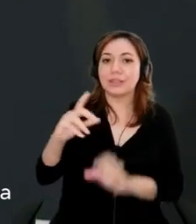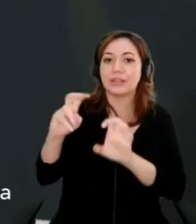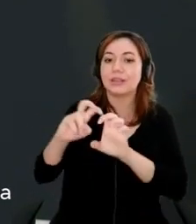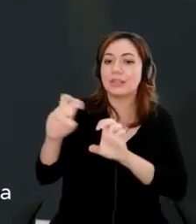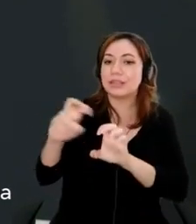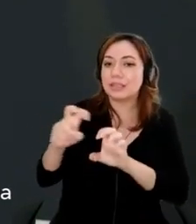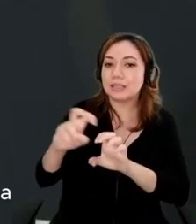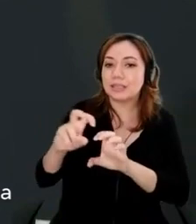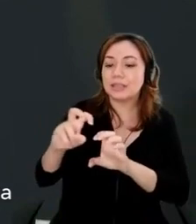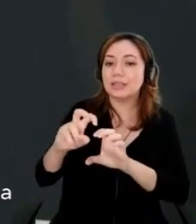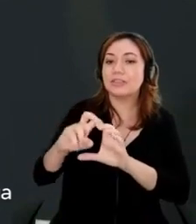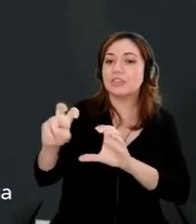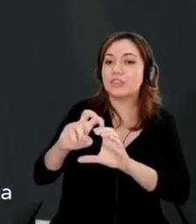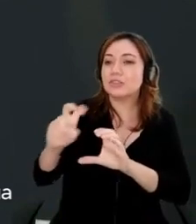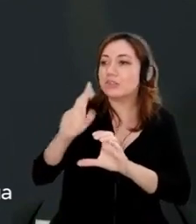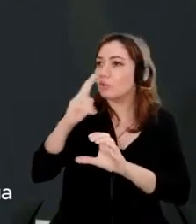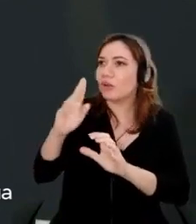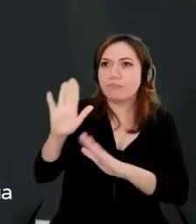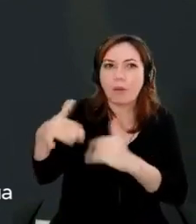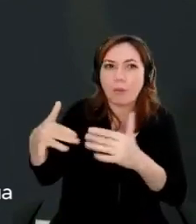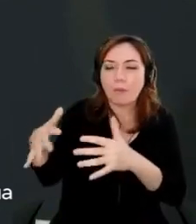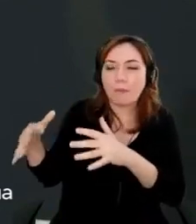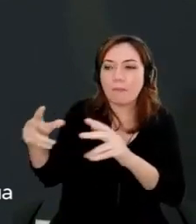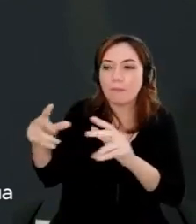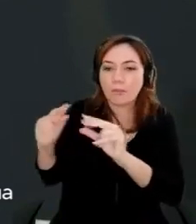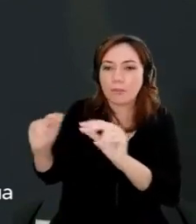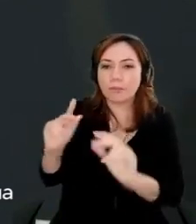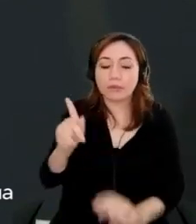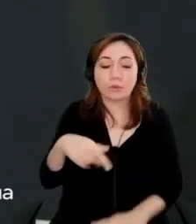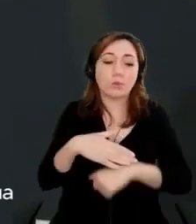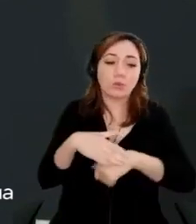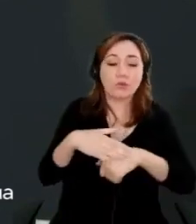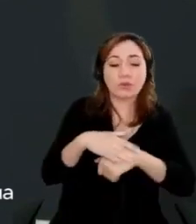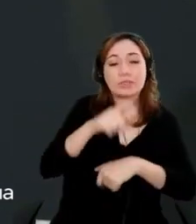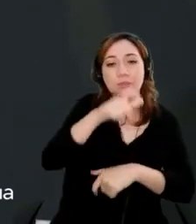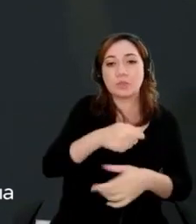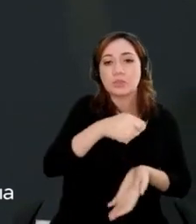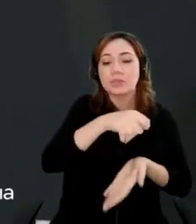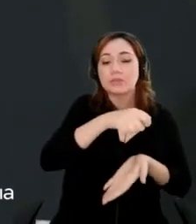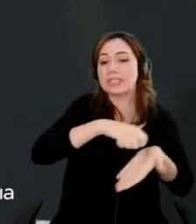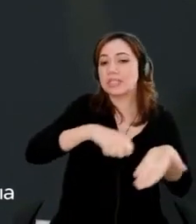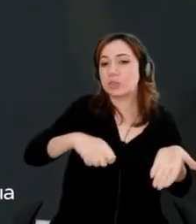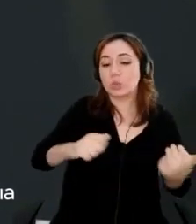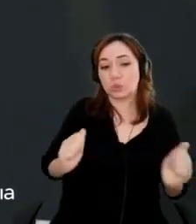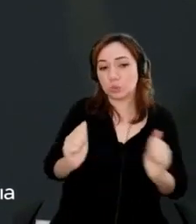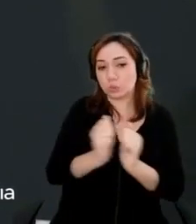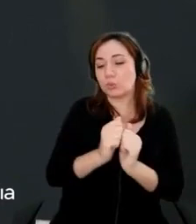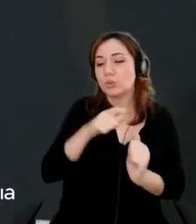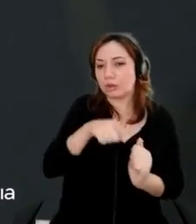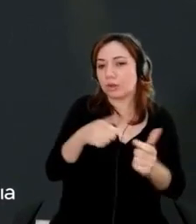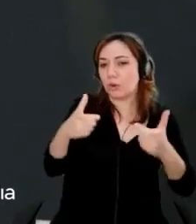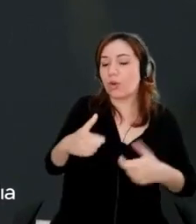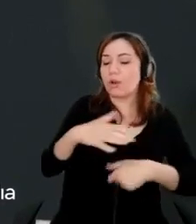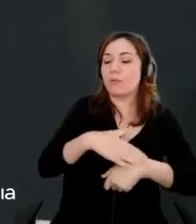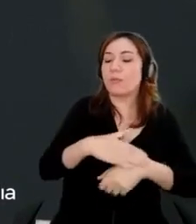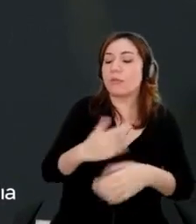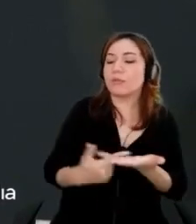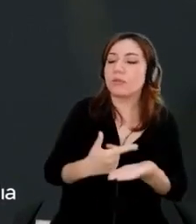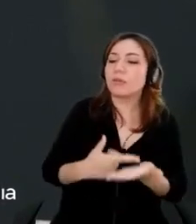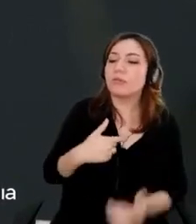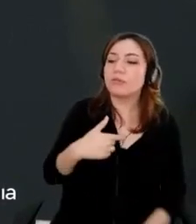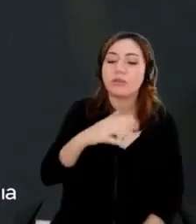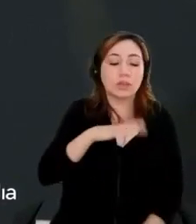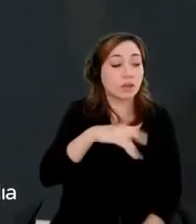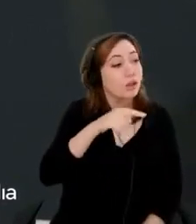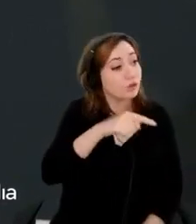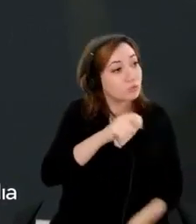I, I walked over to a writer who was with my, my, my friend of Viet. And I said, oh, you're a writer. She's